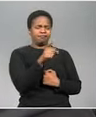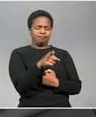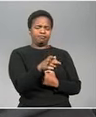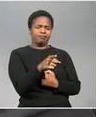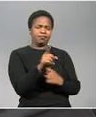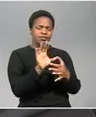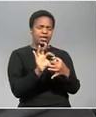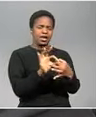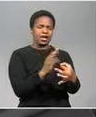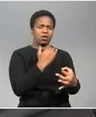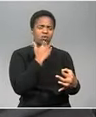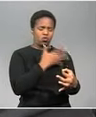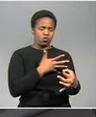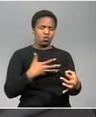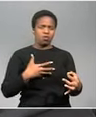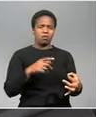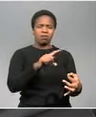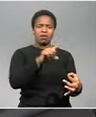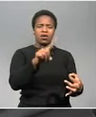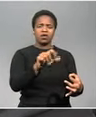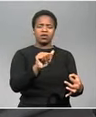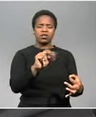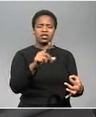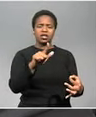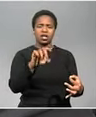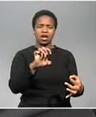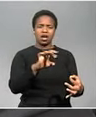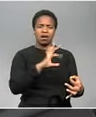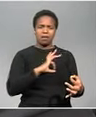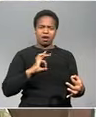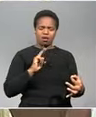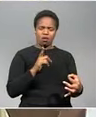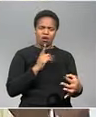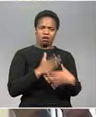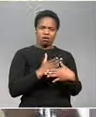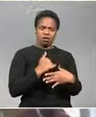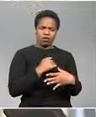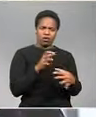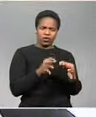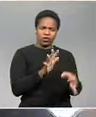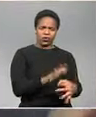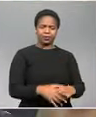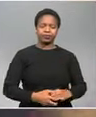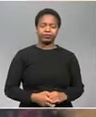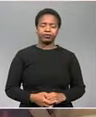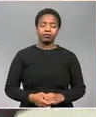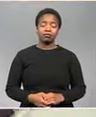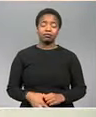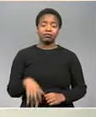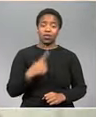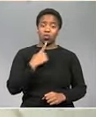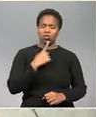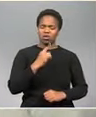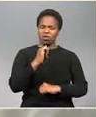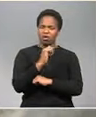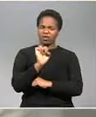these incidents has much to do with our work which is really very political Zikode claims his office